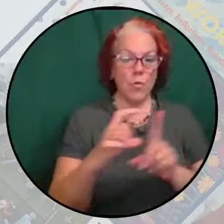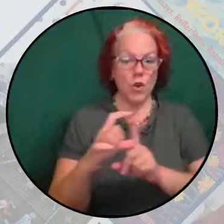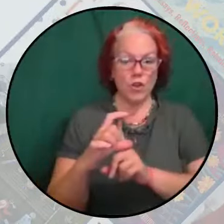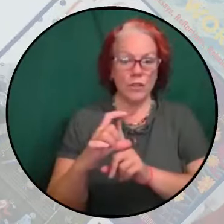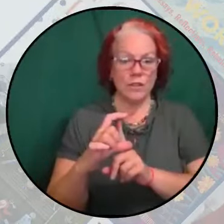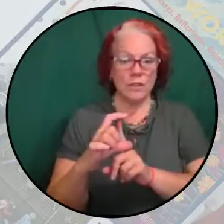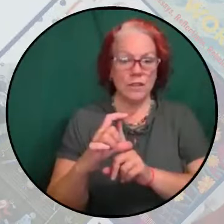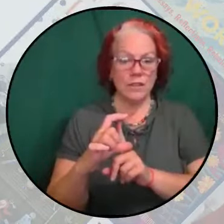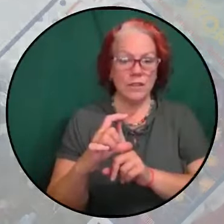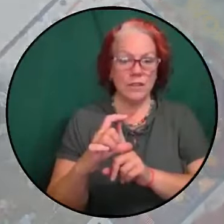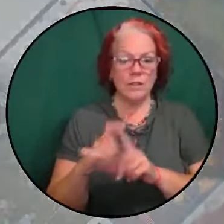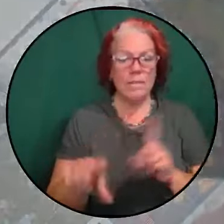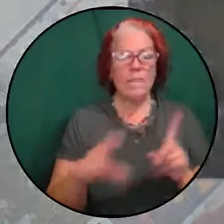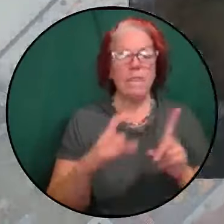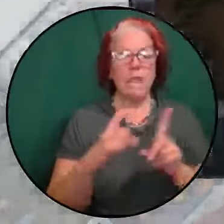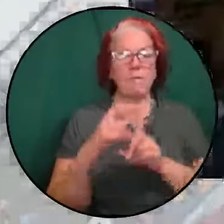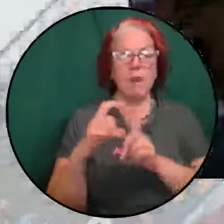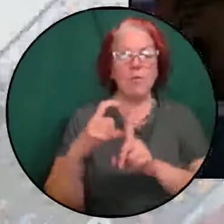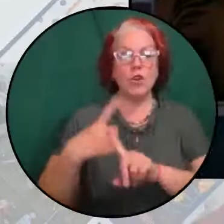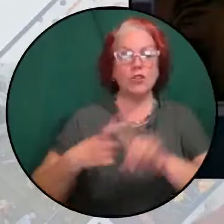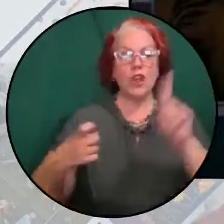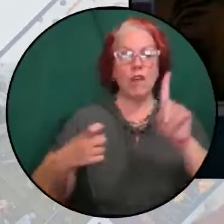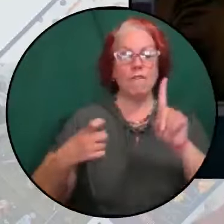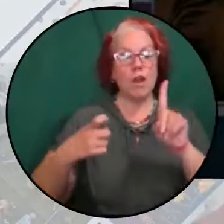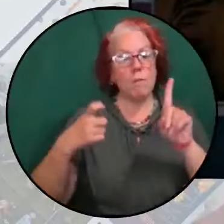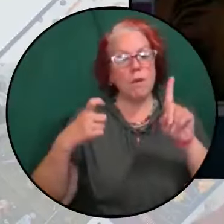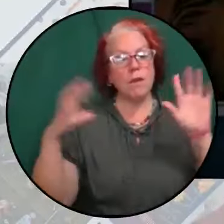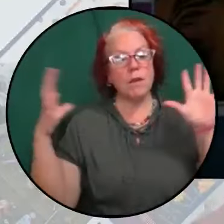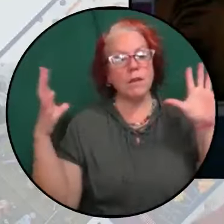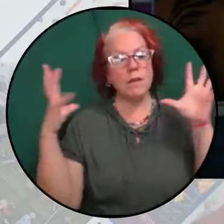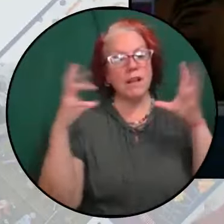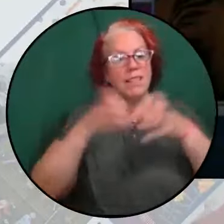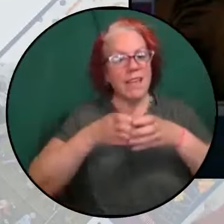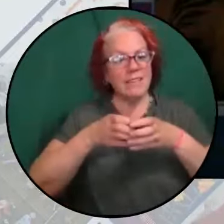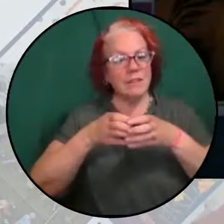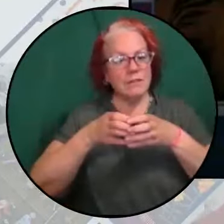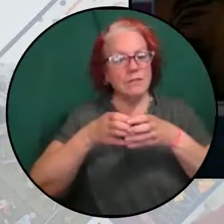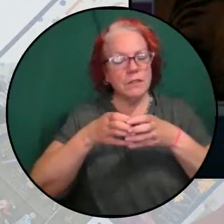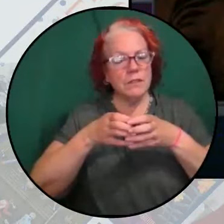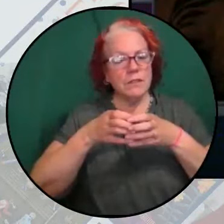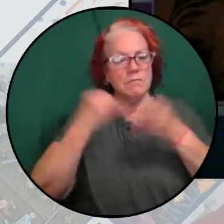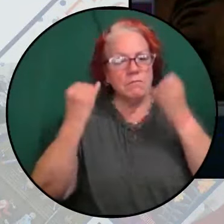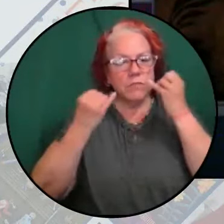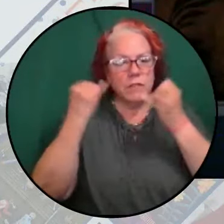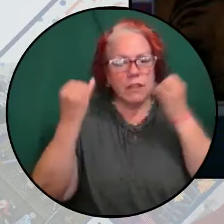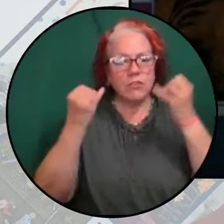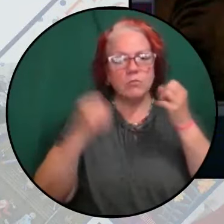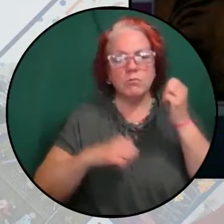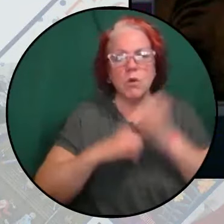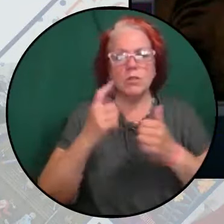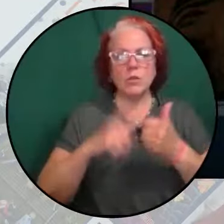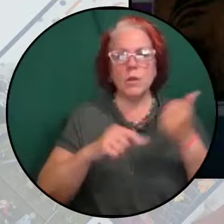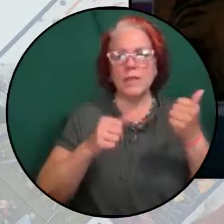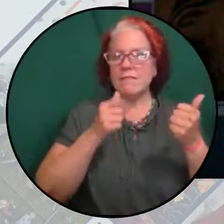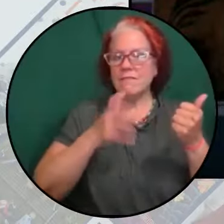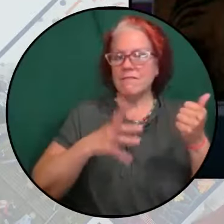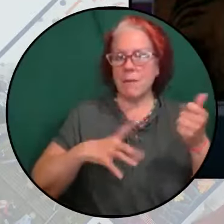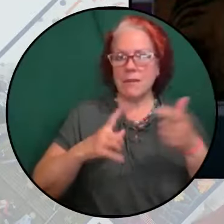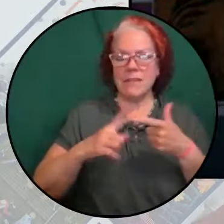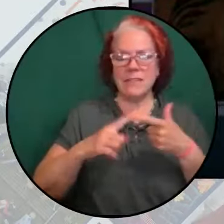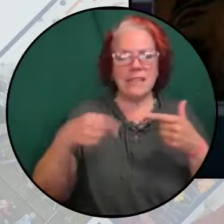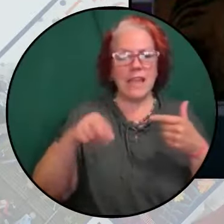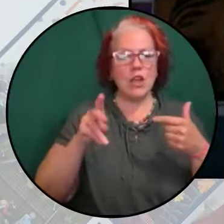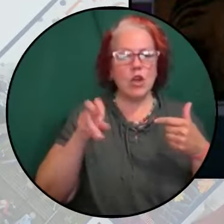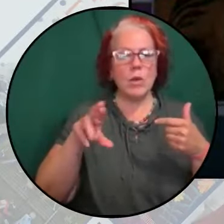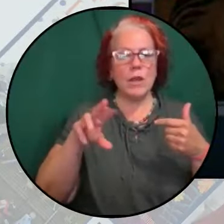my words come out of collective reflections, mostly with feminist and queer Black, Indigenous, including Palestinian